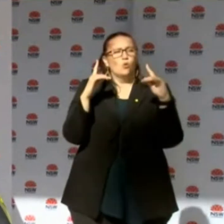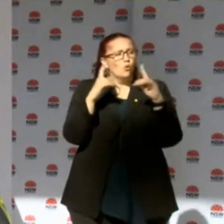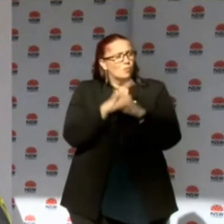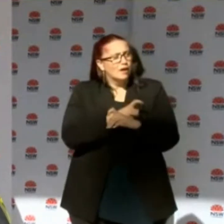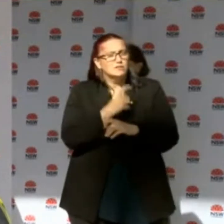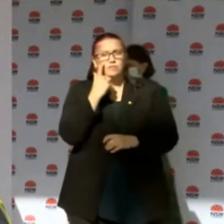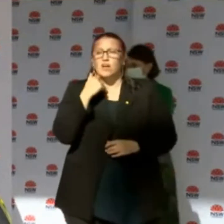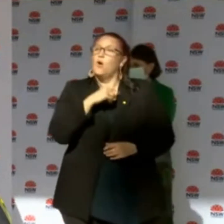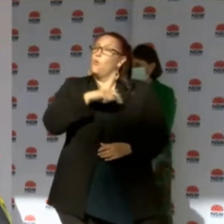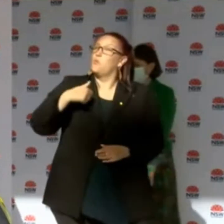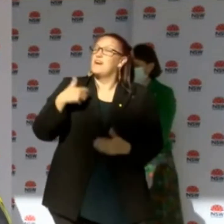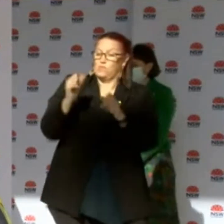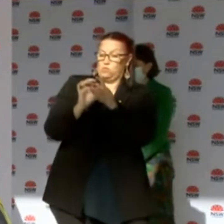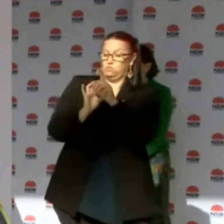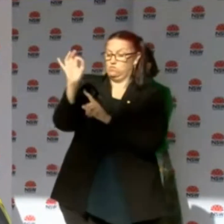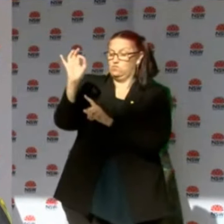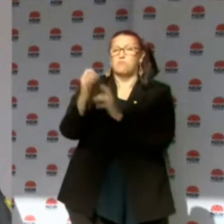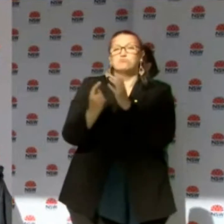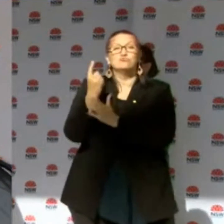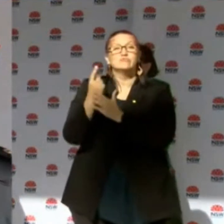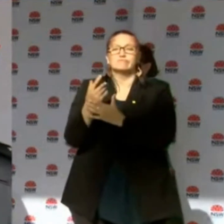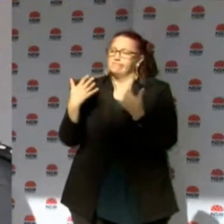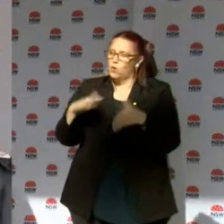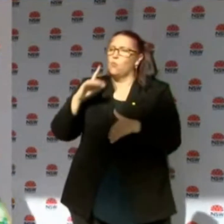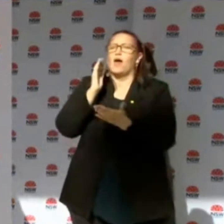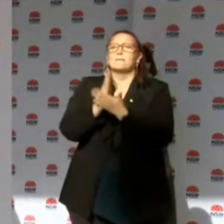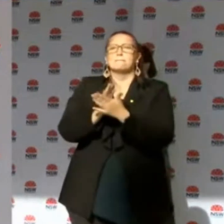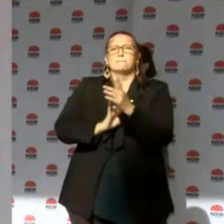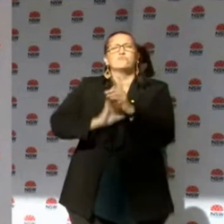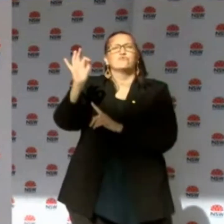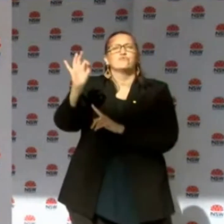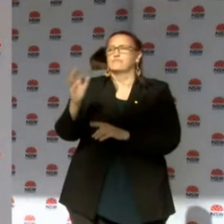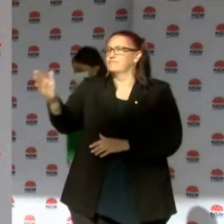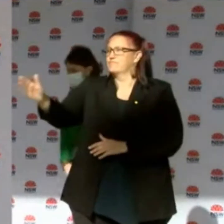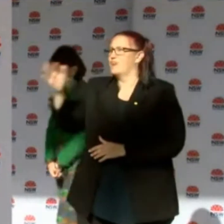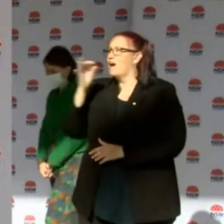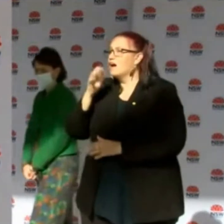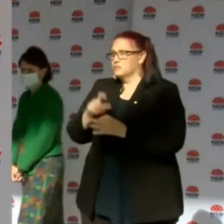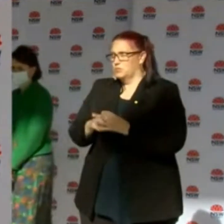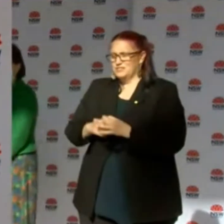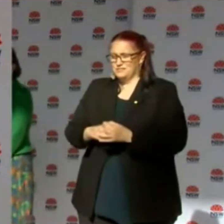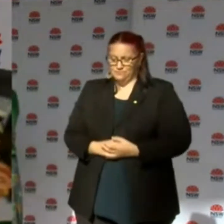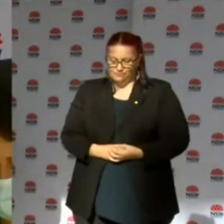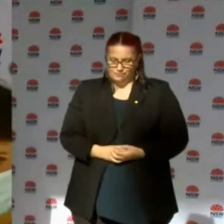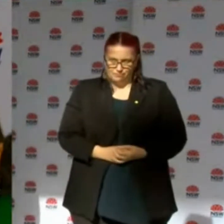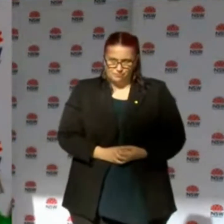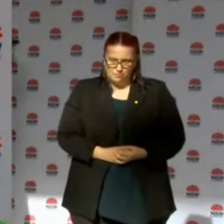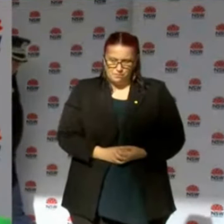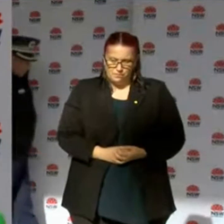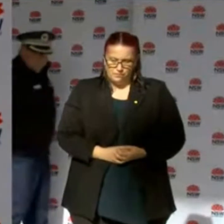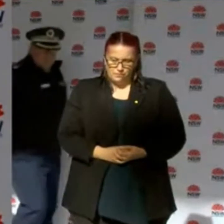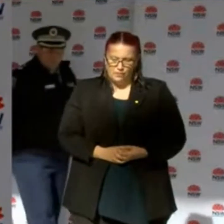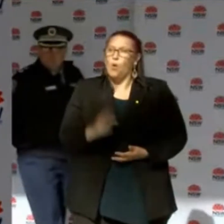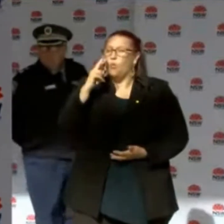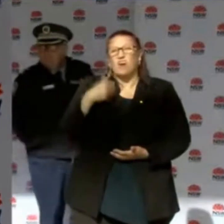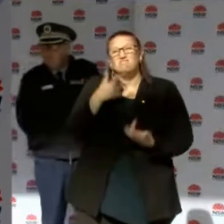we get the opportunity to improve it, we will. Thank you. Kamiya, if all of this, we're facing it as a down-air